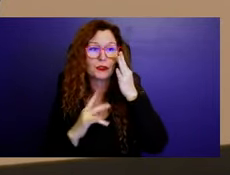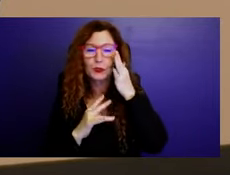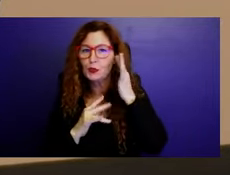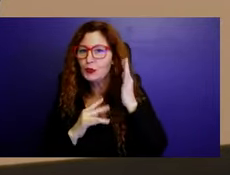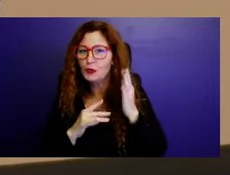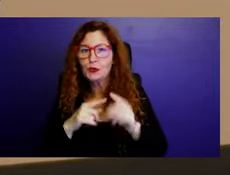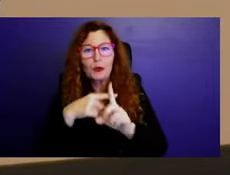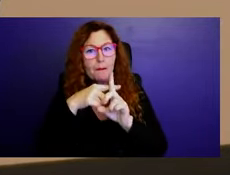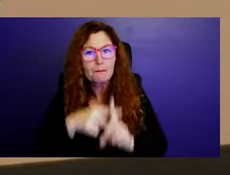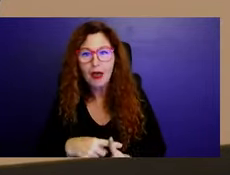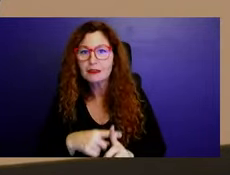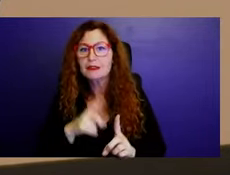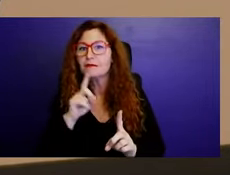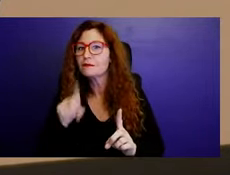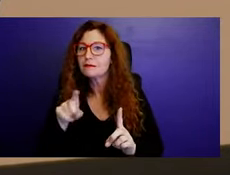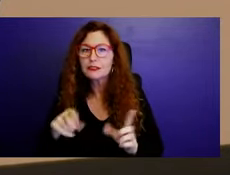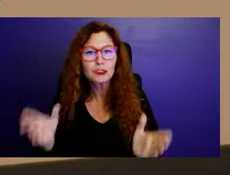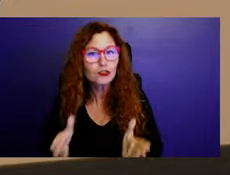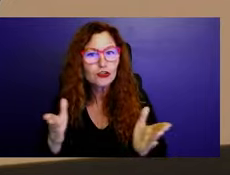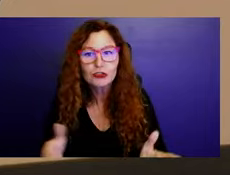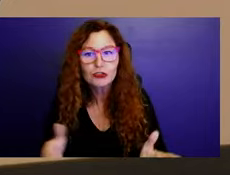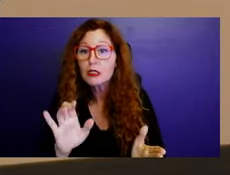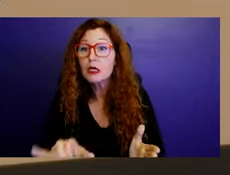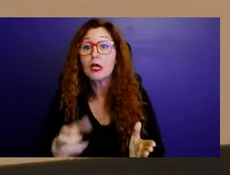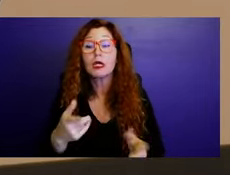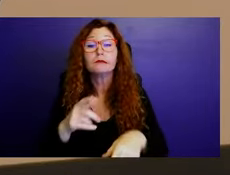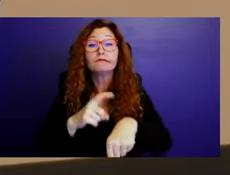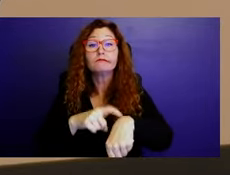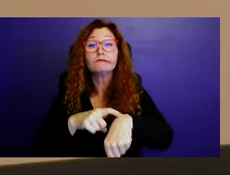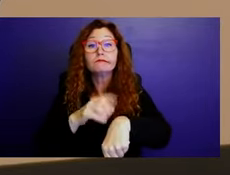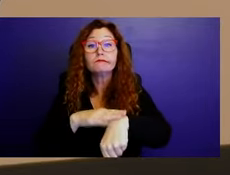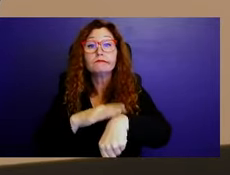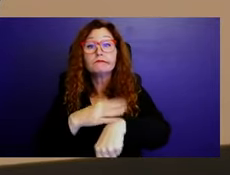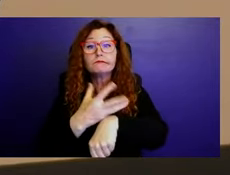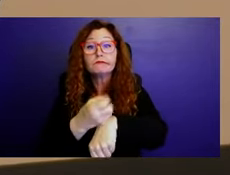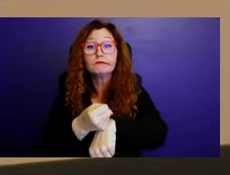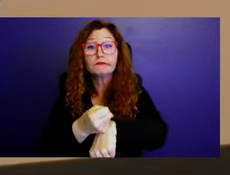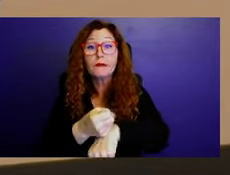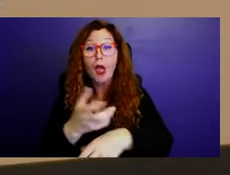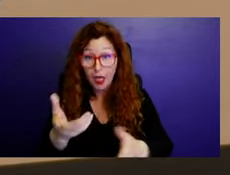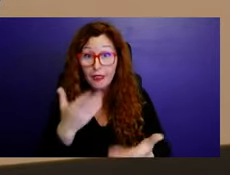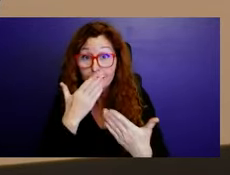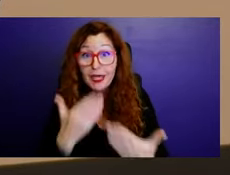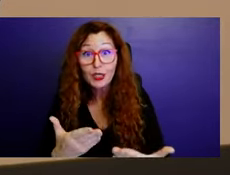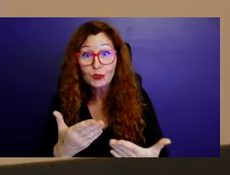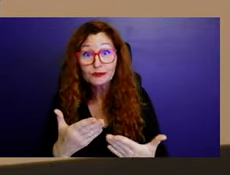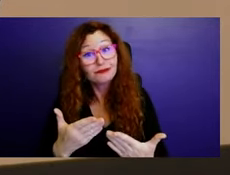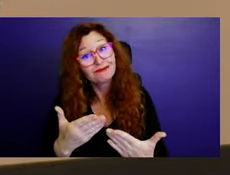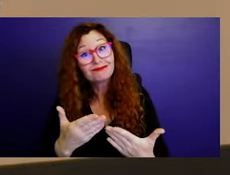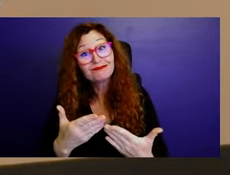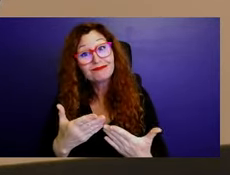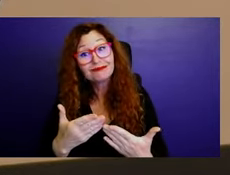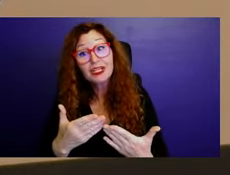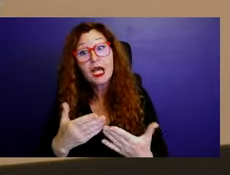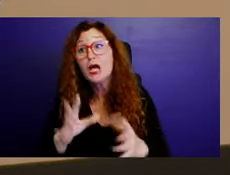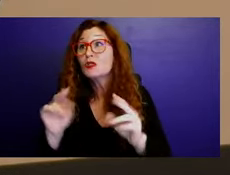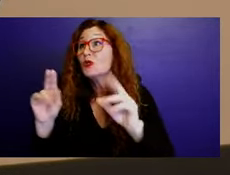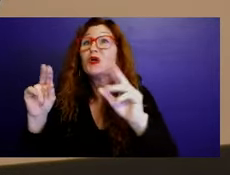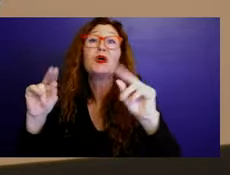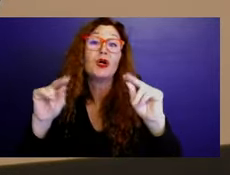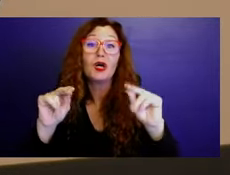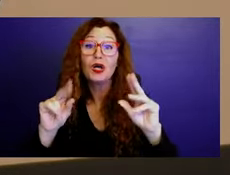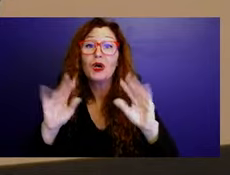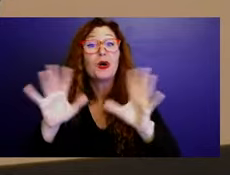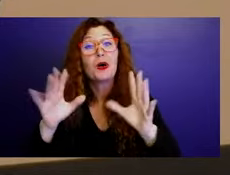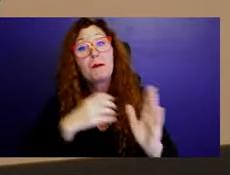May I have only one? sir. Thank you. There's always another meeting. No, no, no. Mayor, I